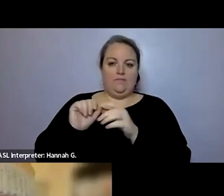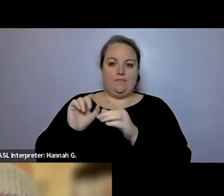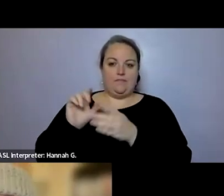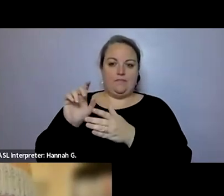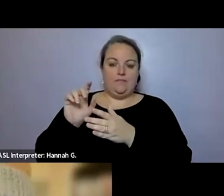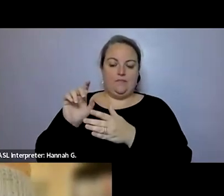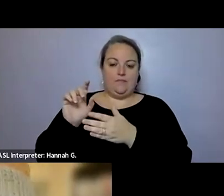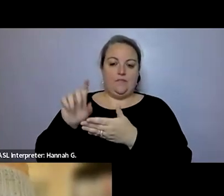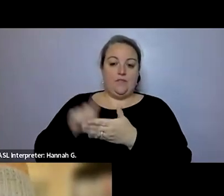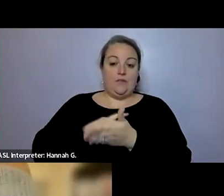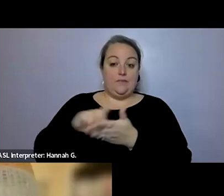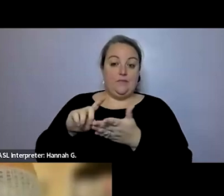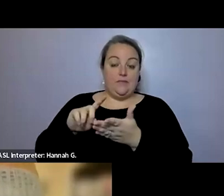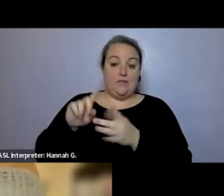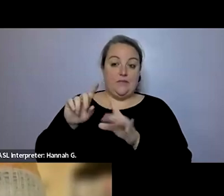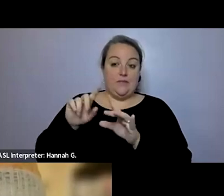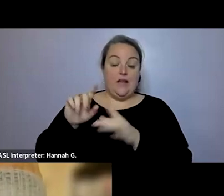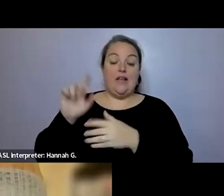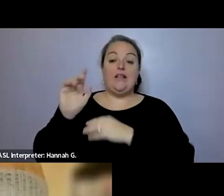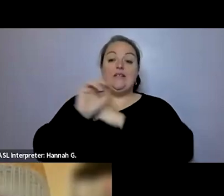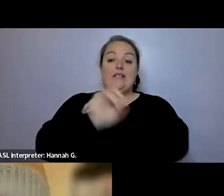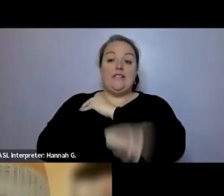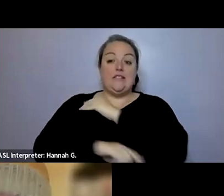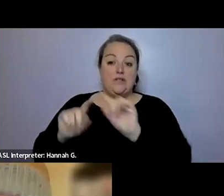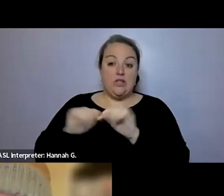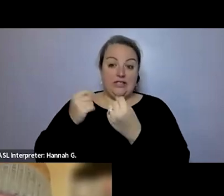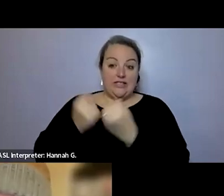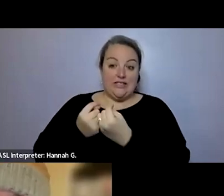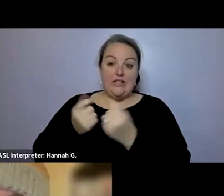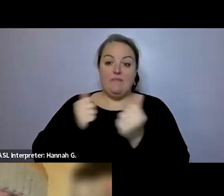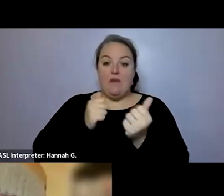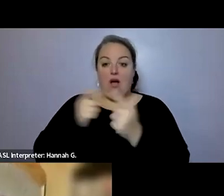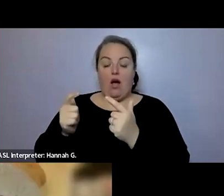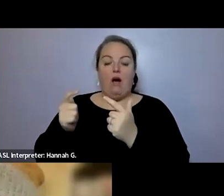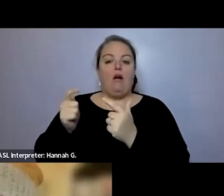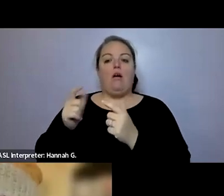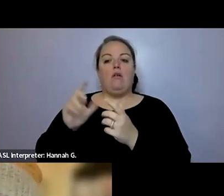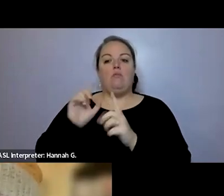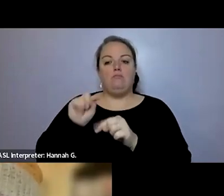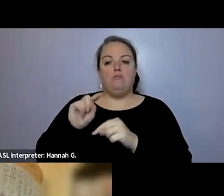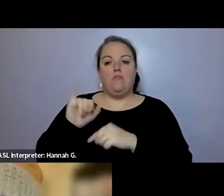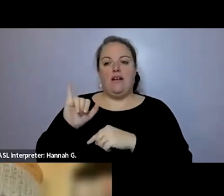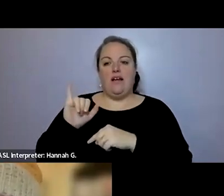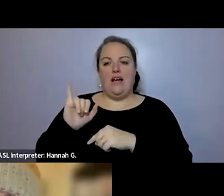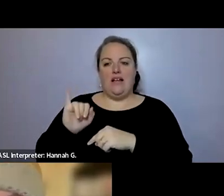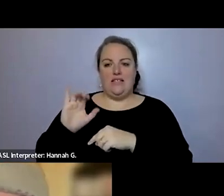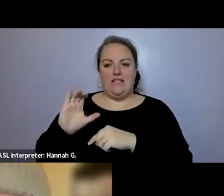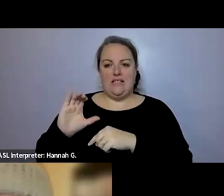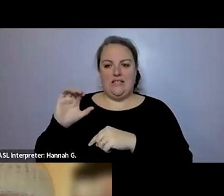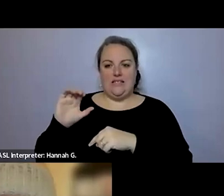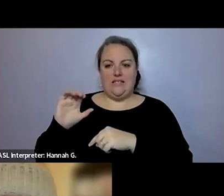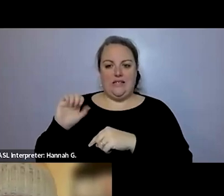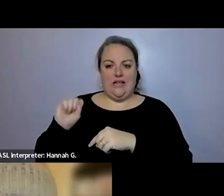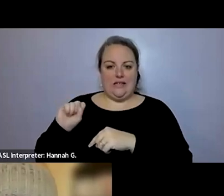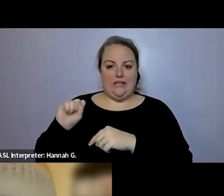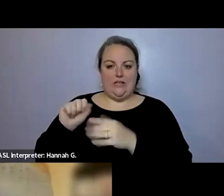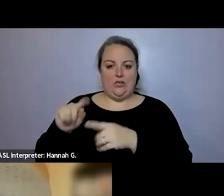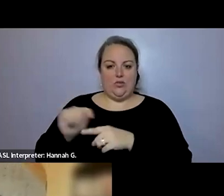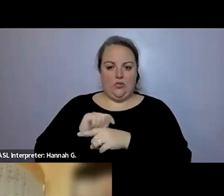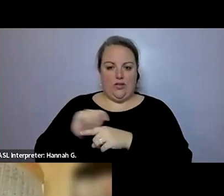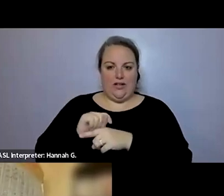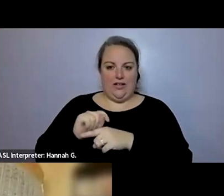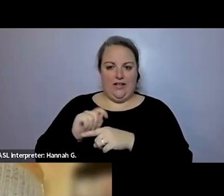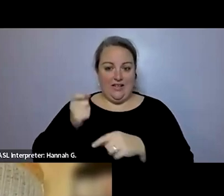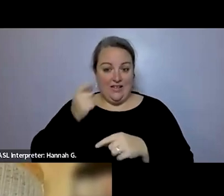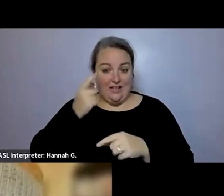way in addition to everyone attending the ips training um that piece is awesome so yeah